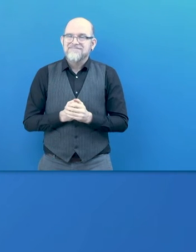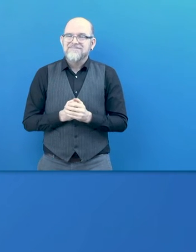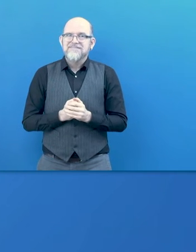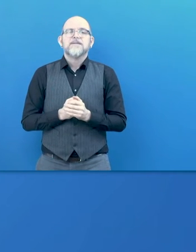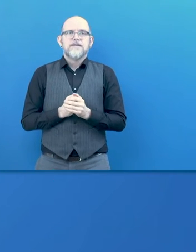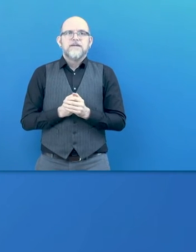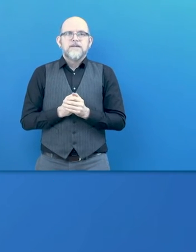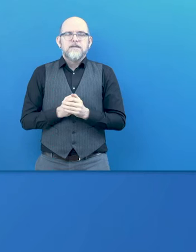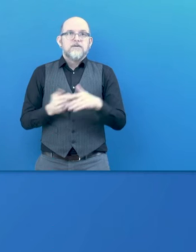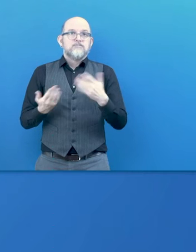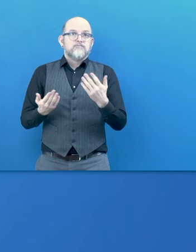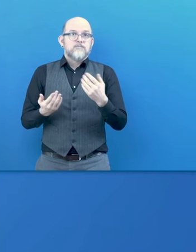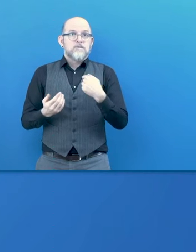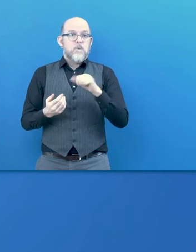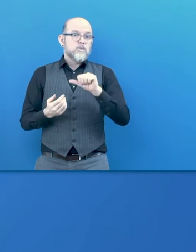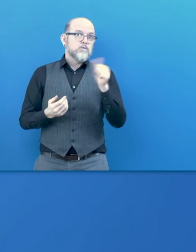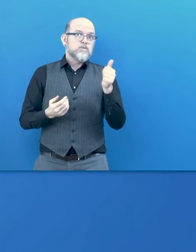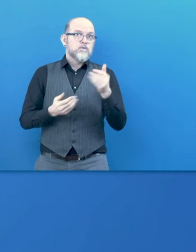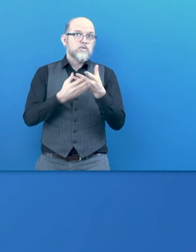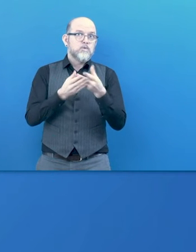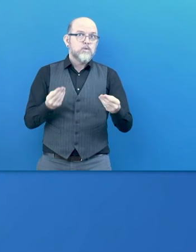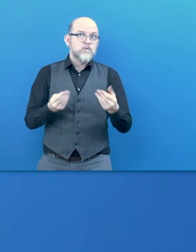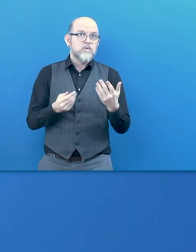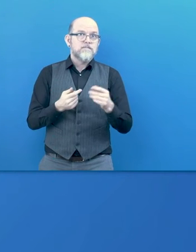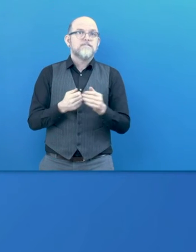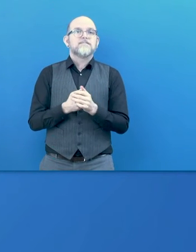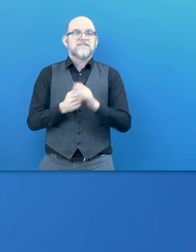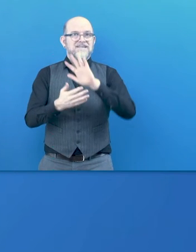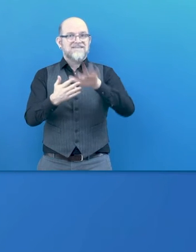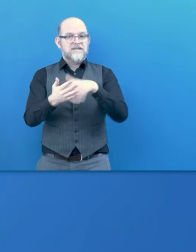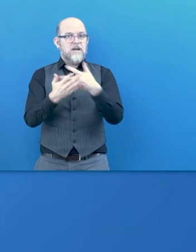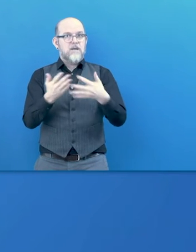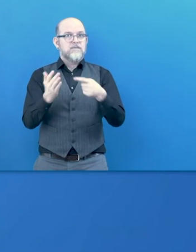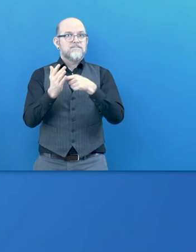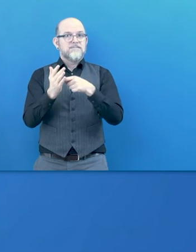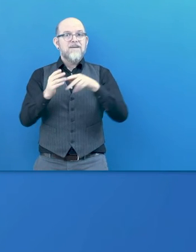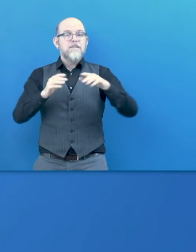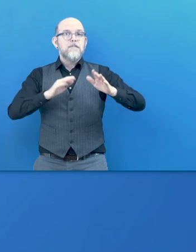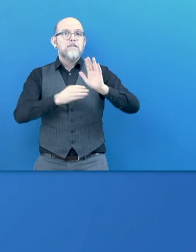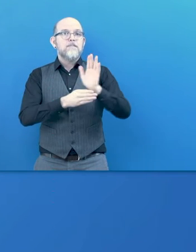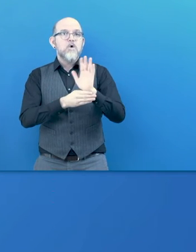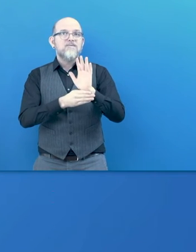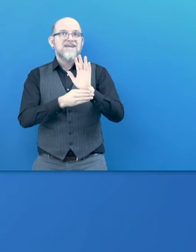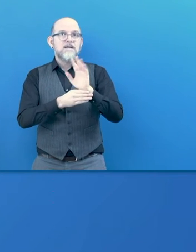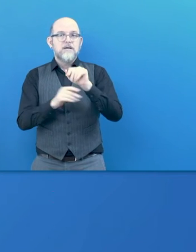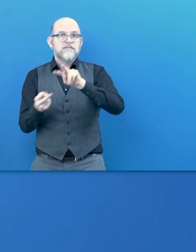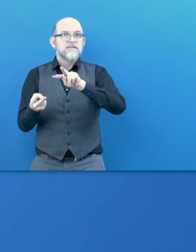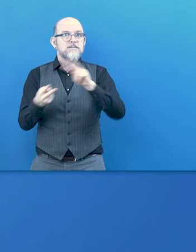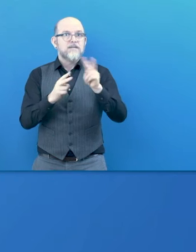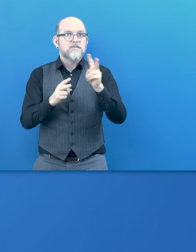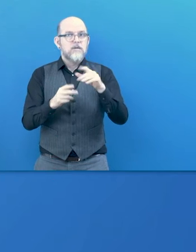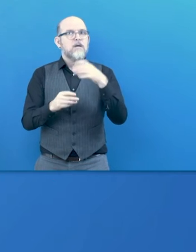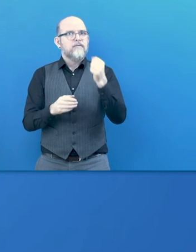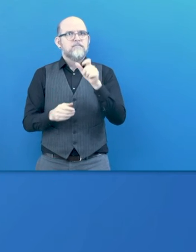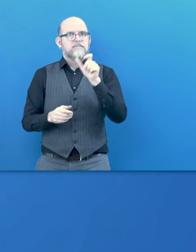And another solution is the sun language video translations. We put a plugin to video like YouTube or